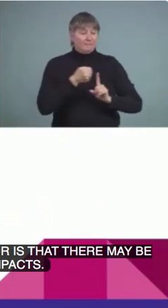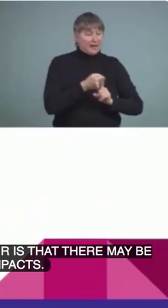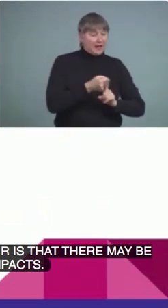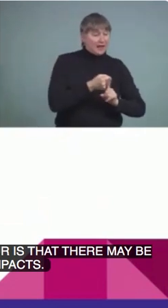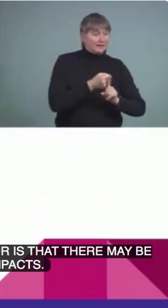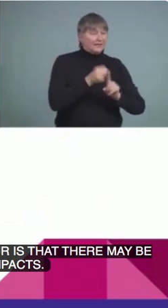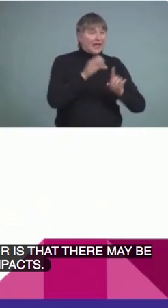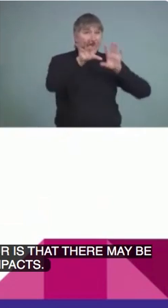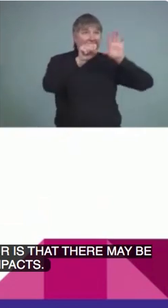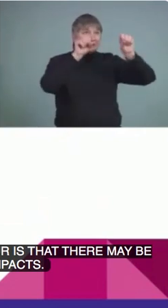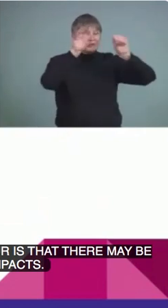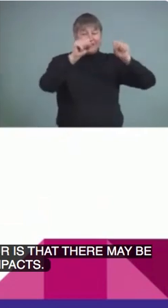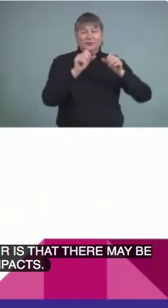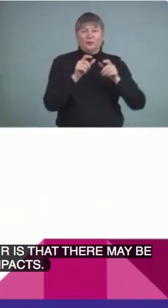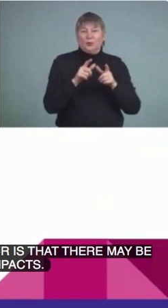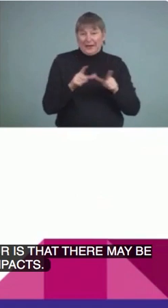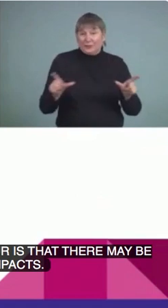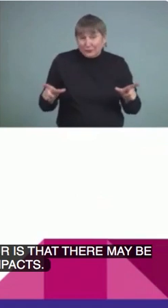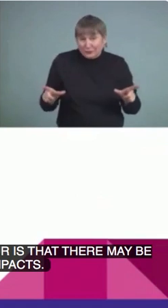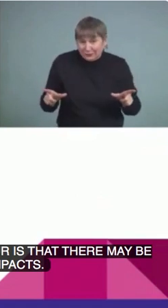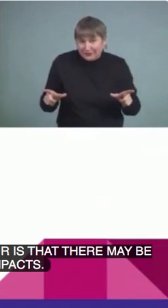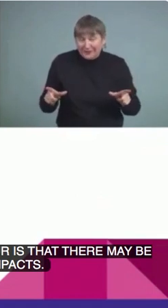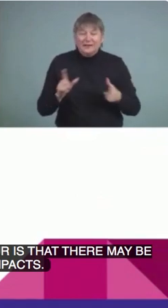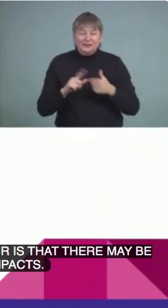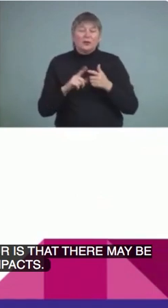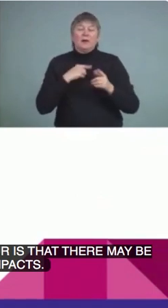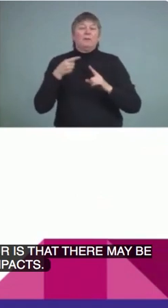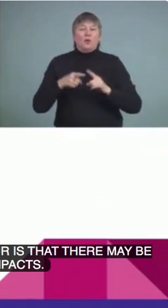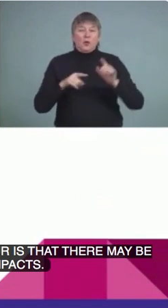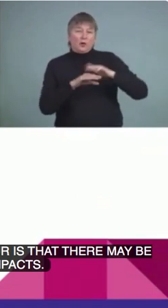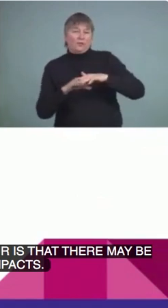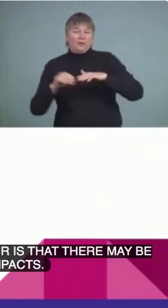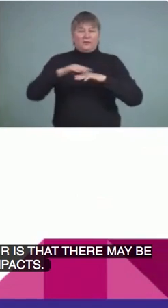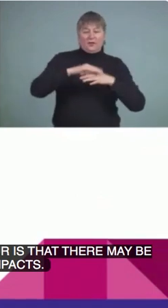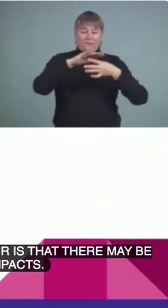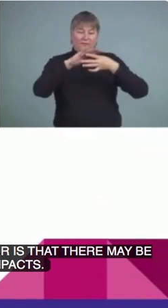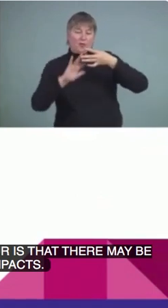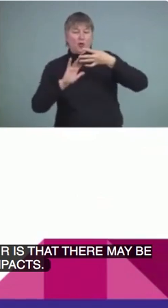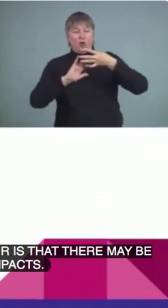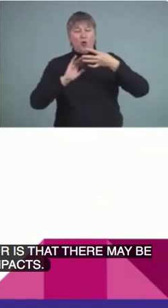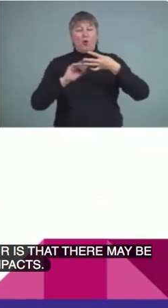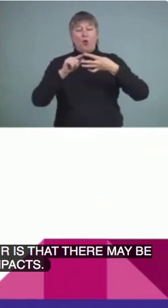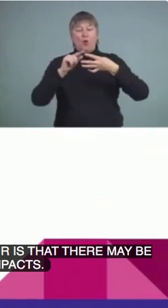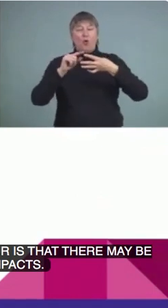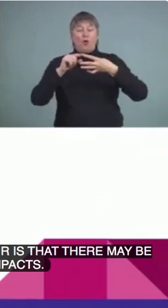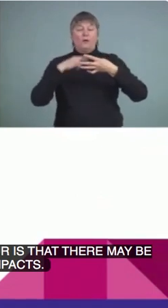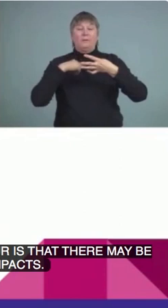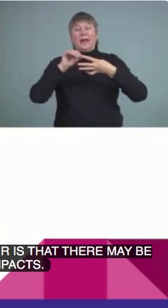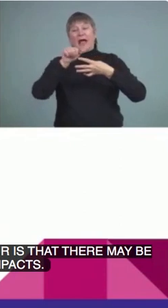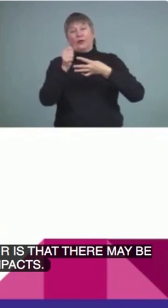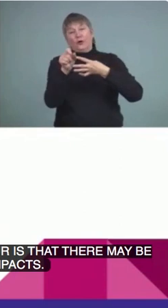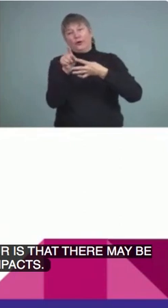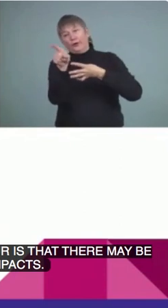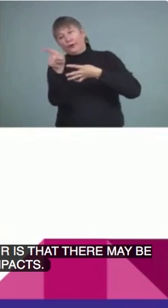So, you'll notice that there'll be some overlap or some influences even within these four areas.